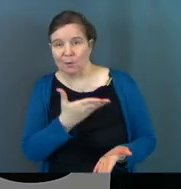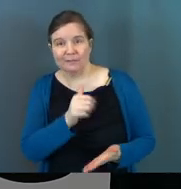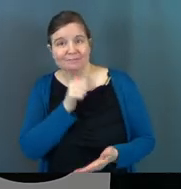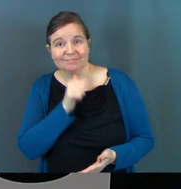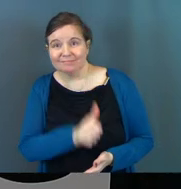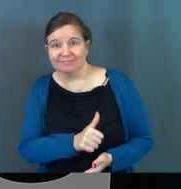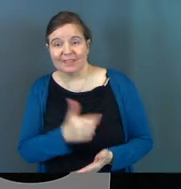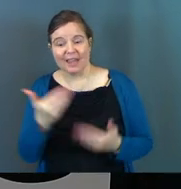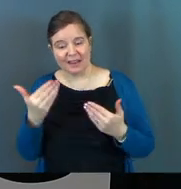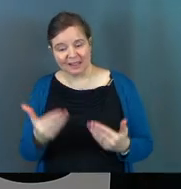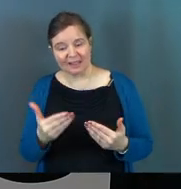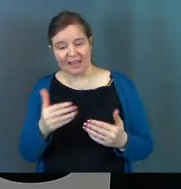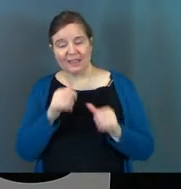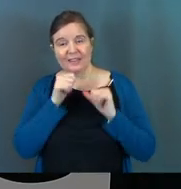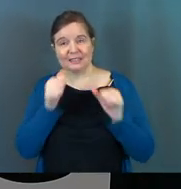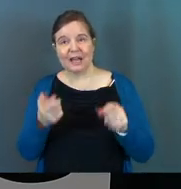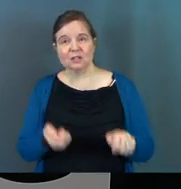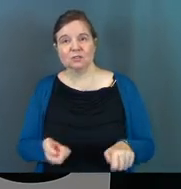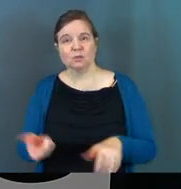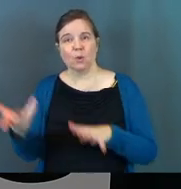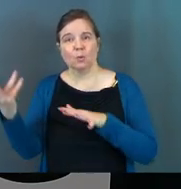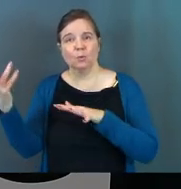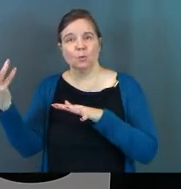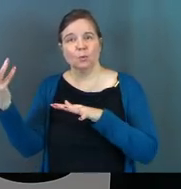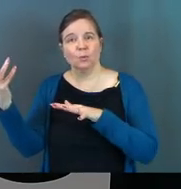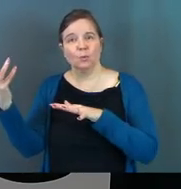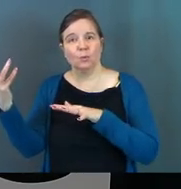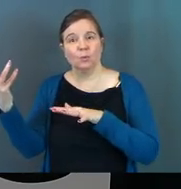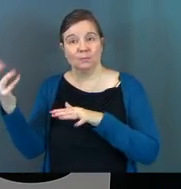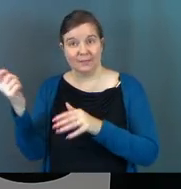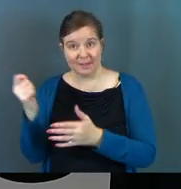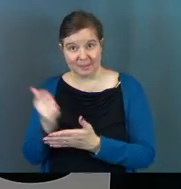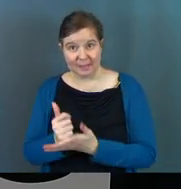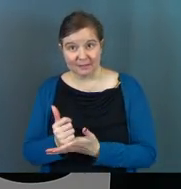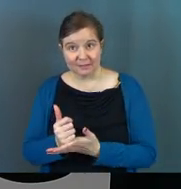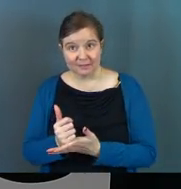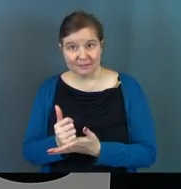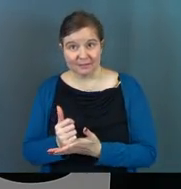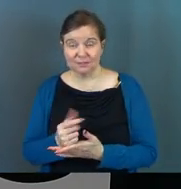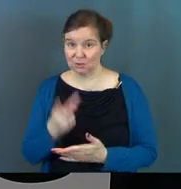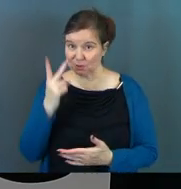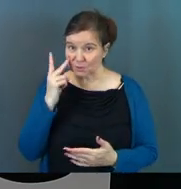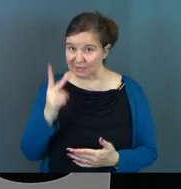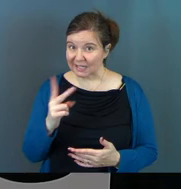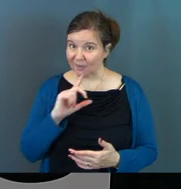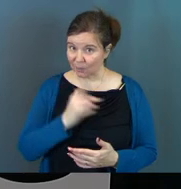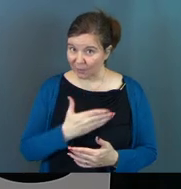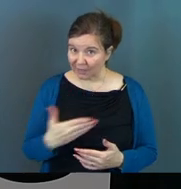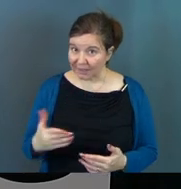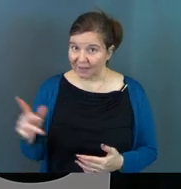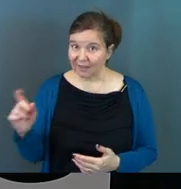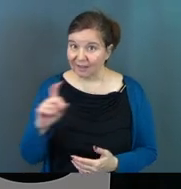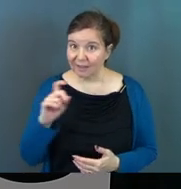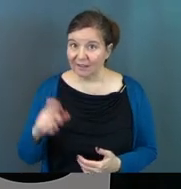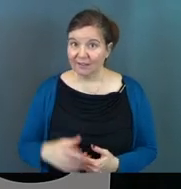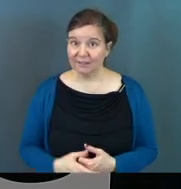it, and he let Peter's denials go. Amen? Do you see the real thing?